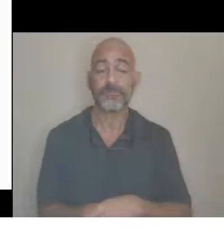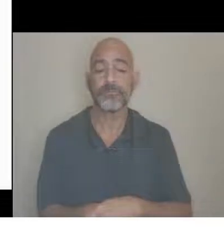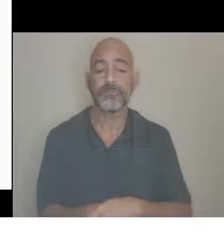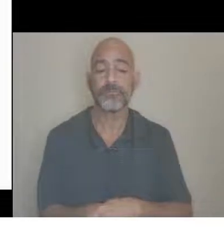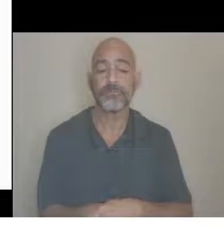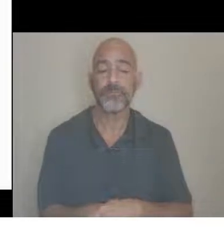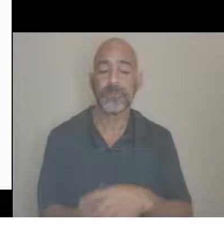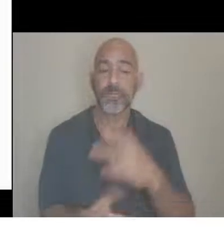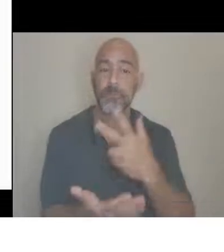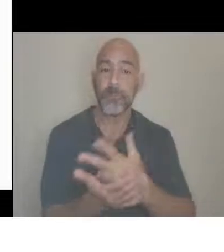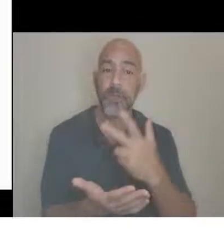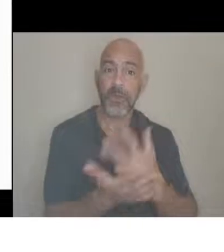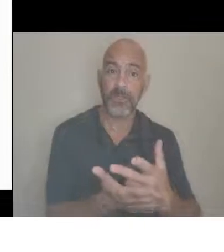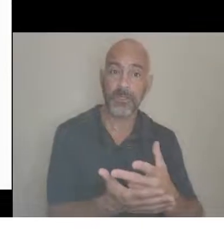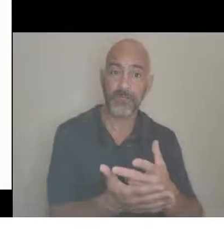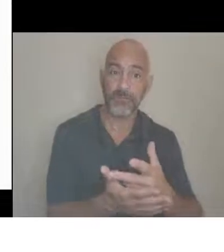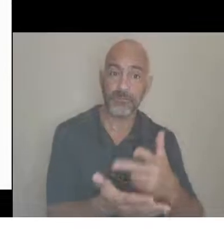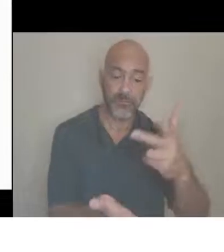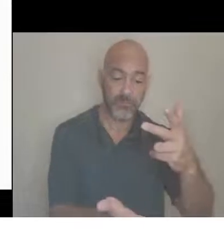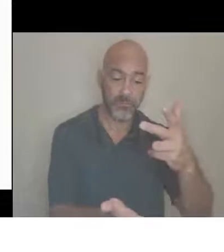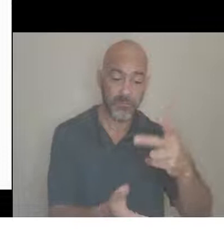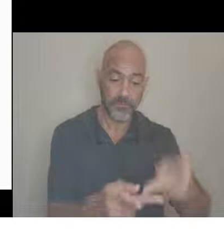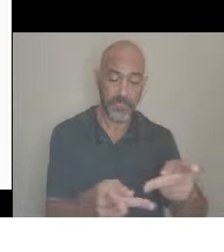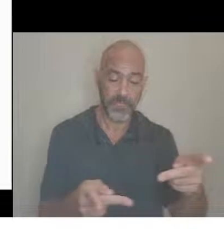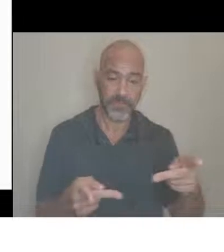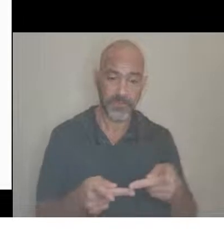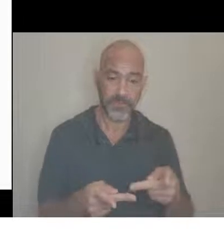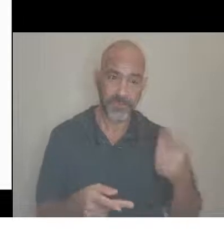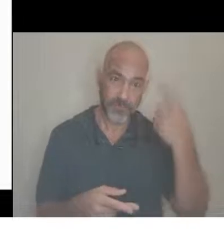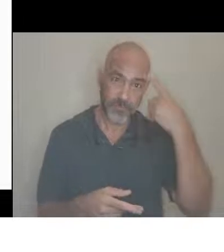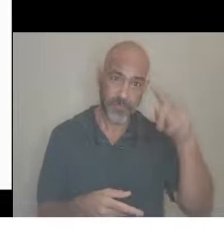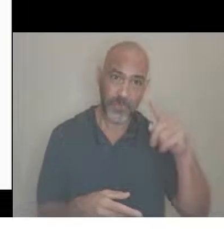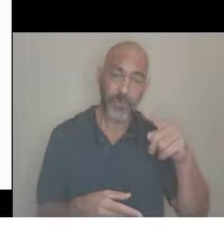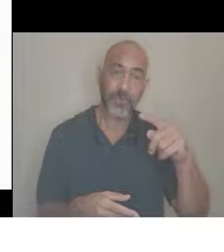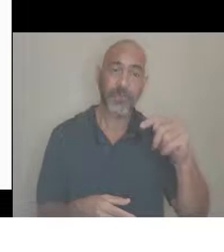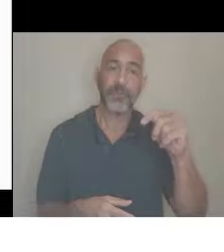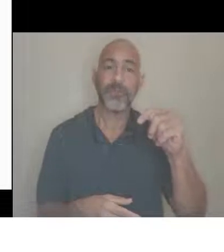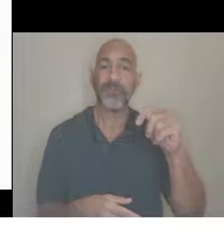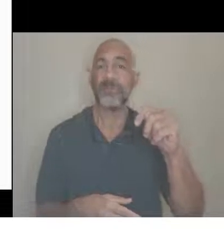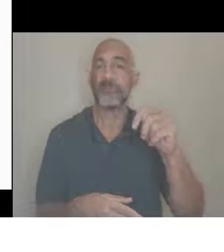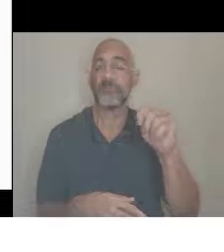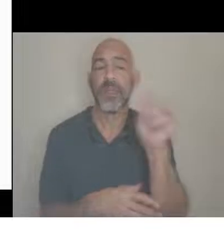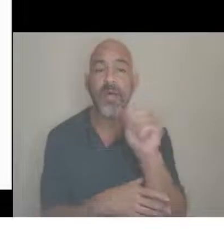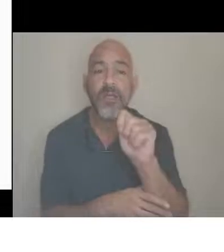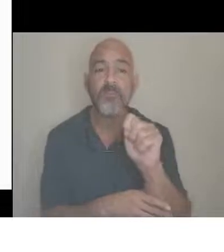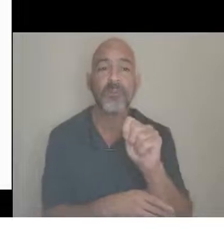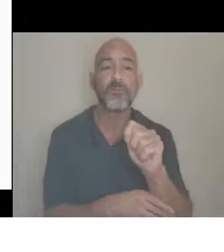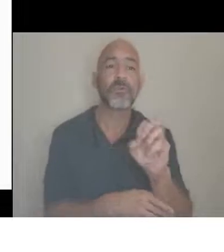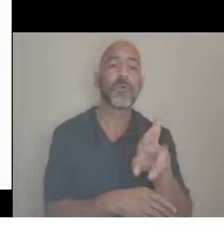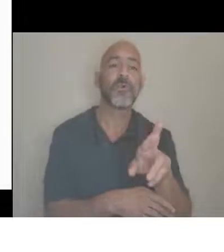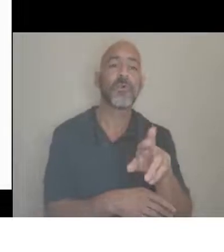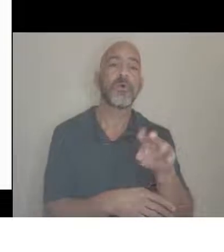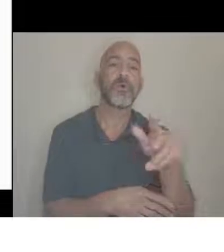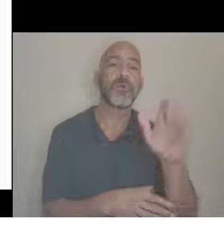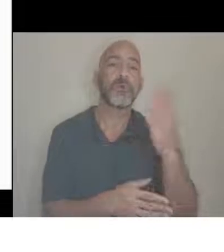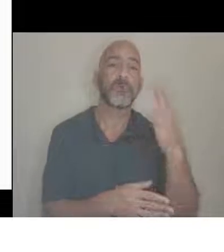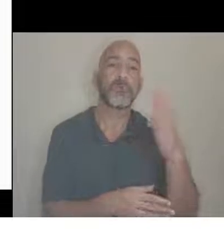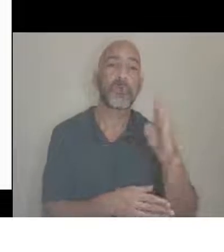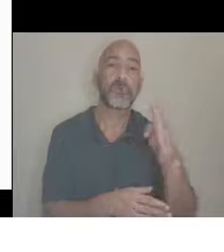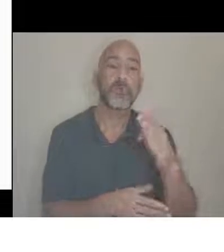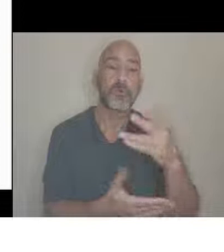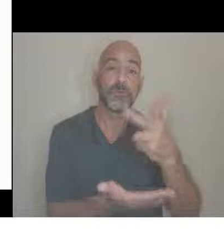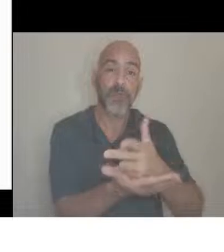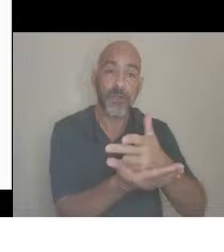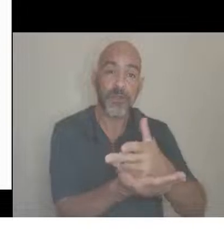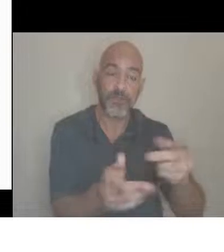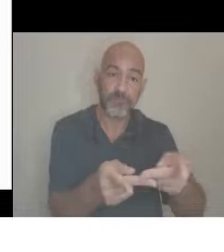spaces or the bathrooms with the little symbols on them or the blue parking spots, those are actually